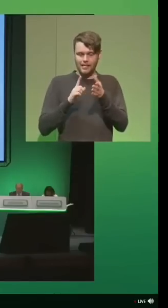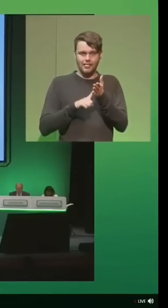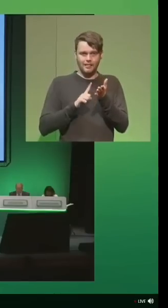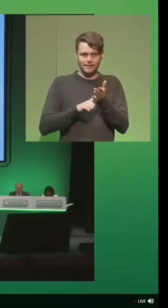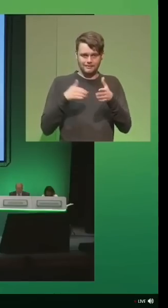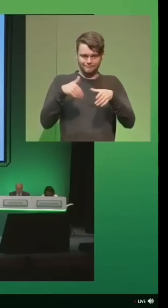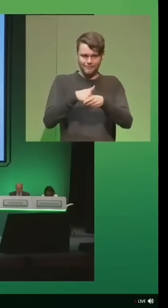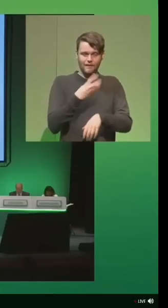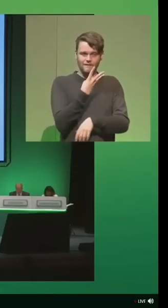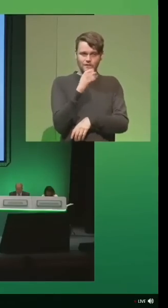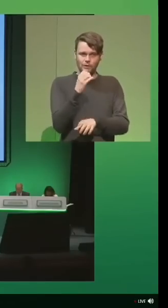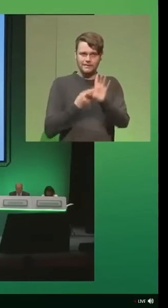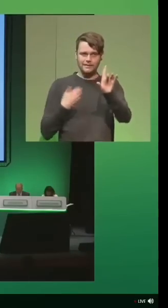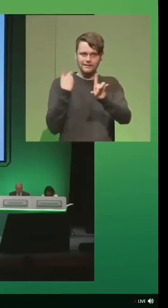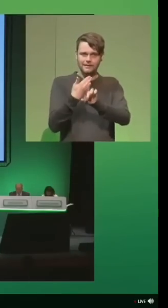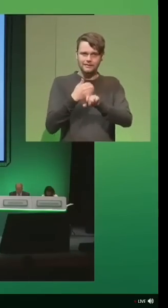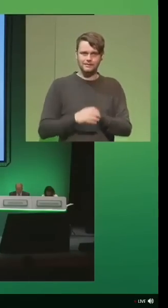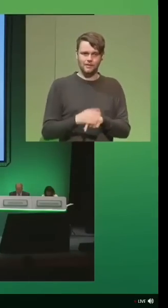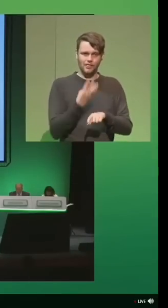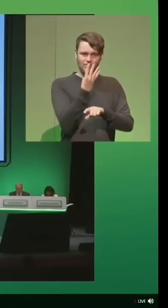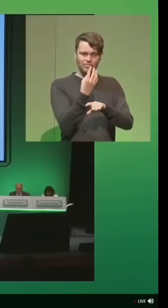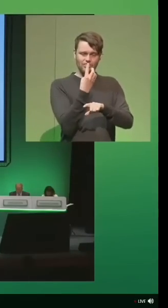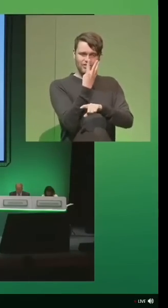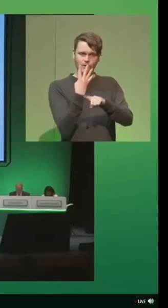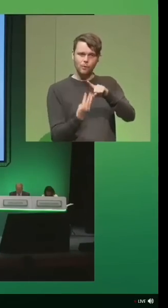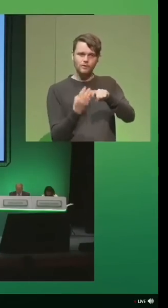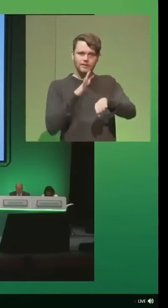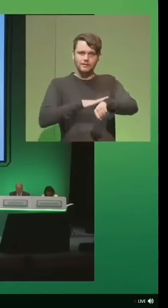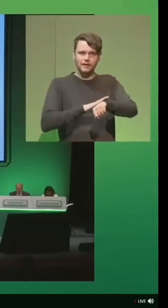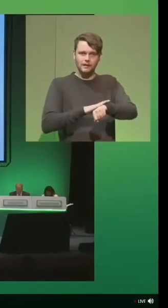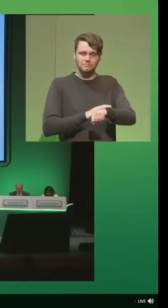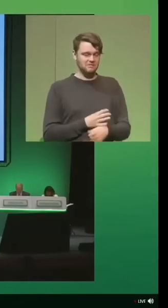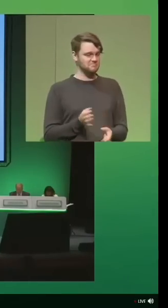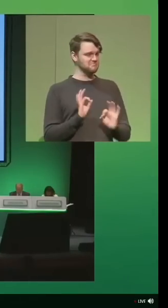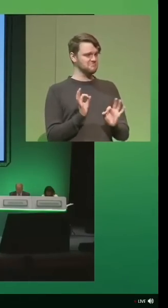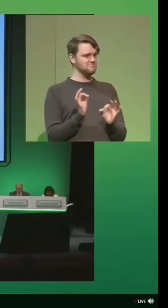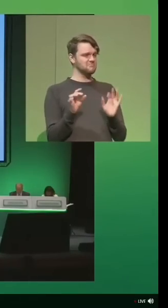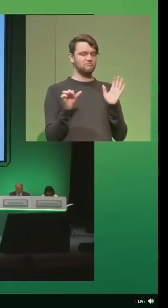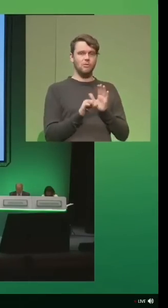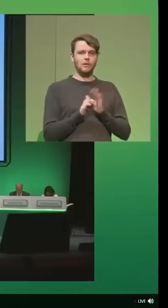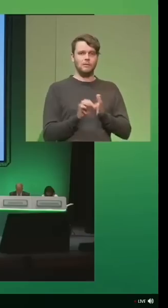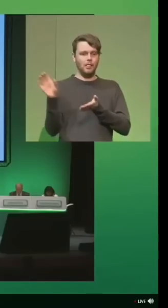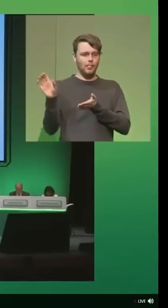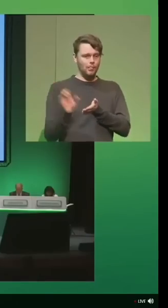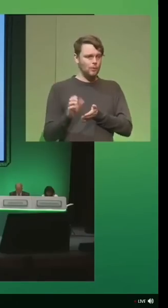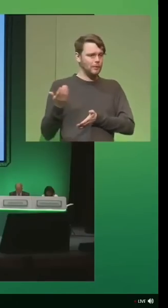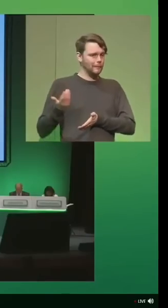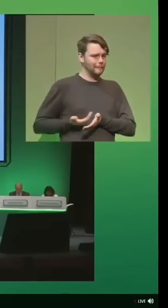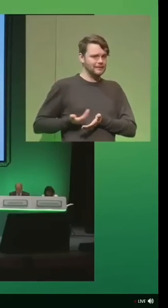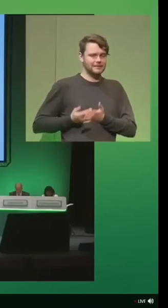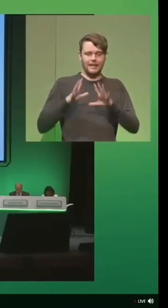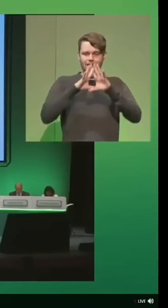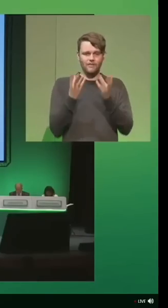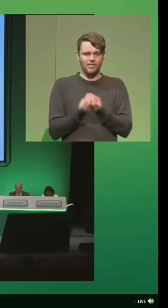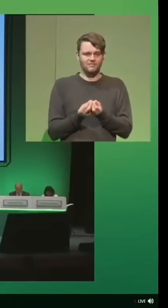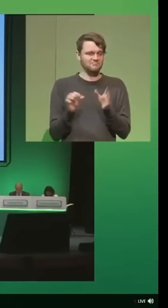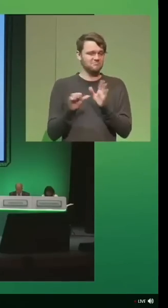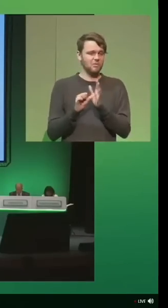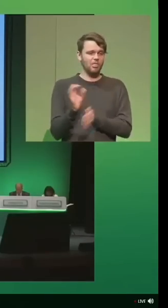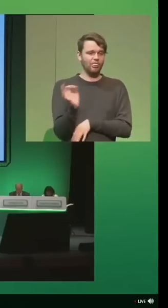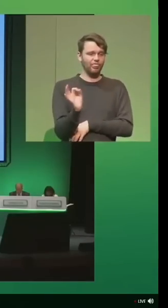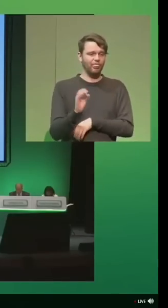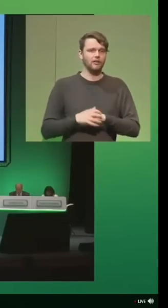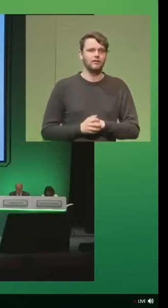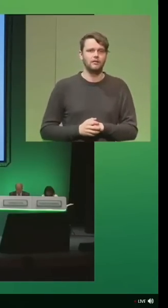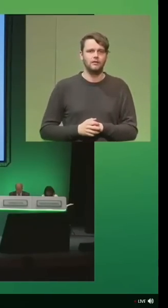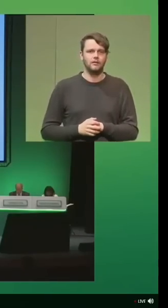40 years. Three-quarters of that time with Lloyd's, I had no issues. I've had loans, I've had business, everything. Never had an issue.